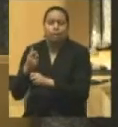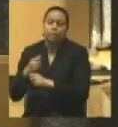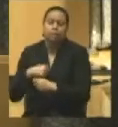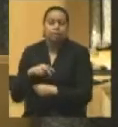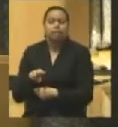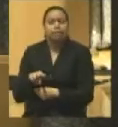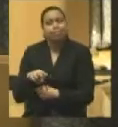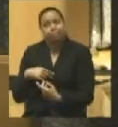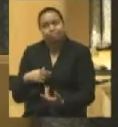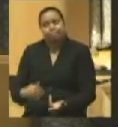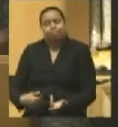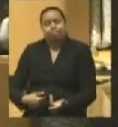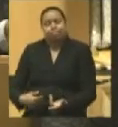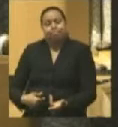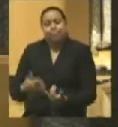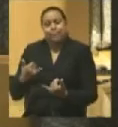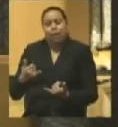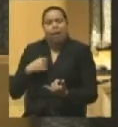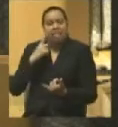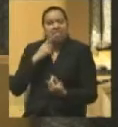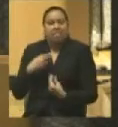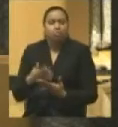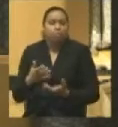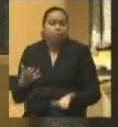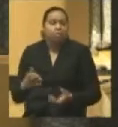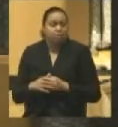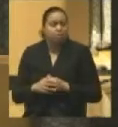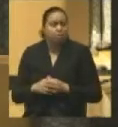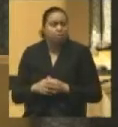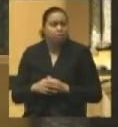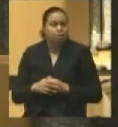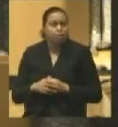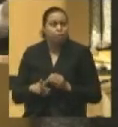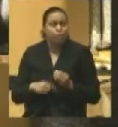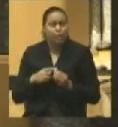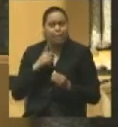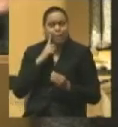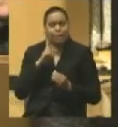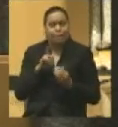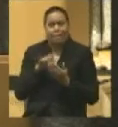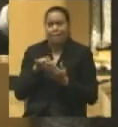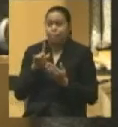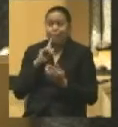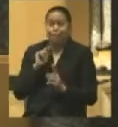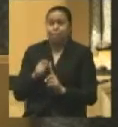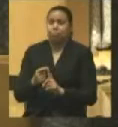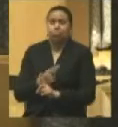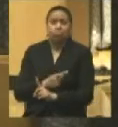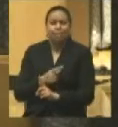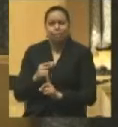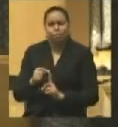hunch about what to me is the anomaly